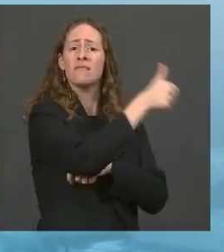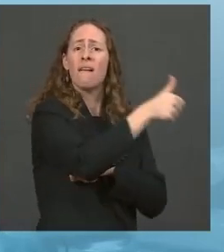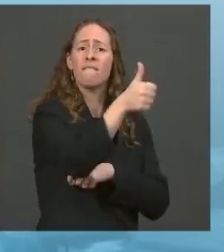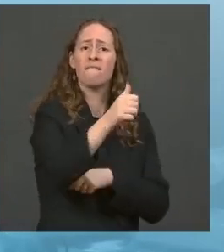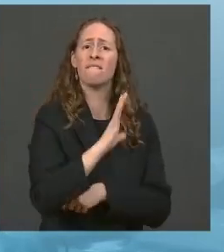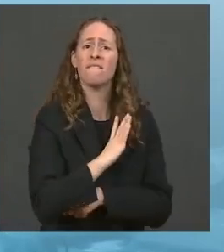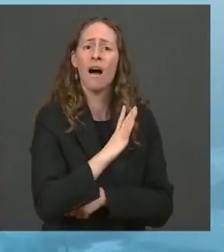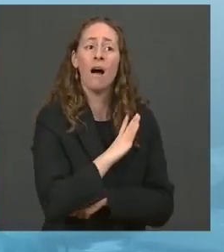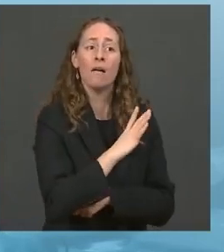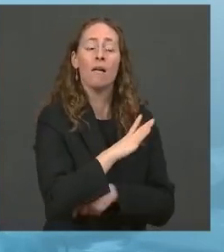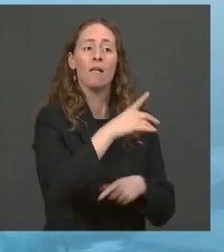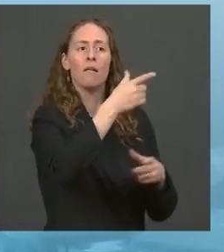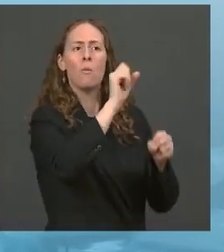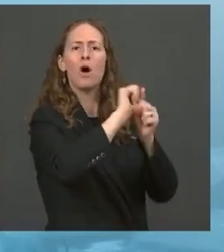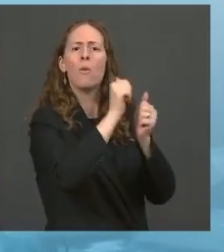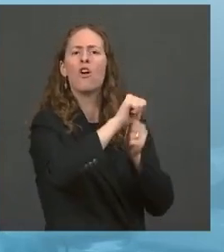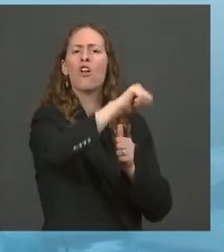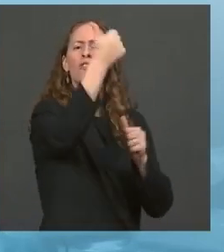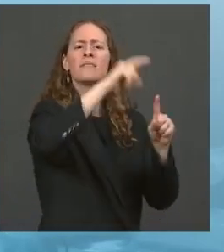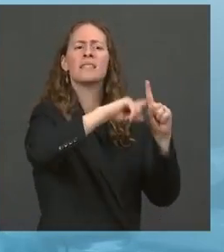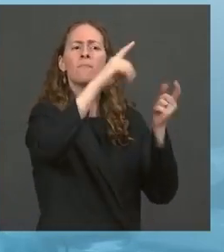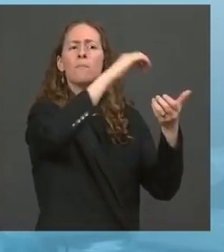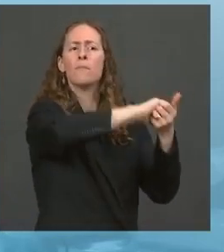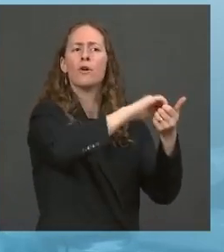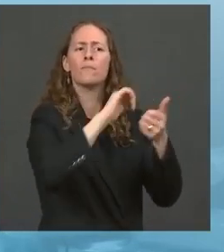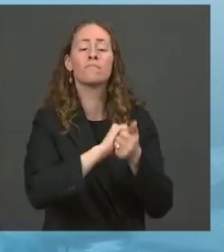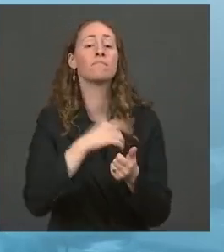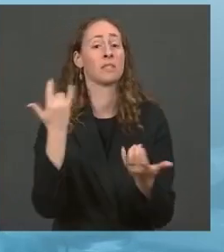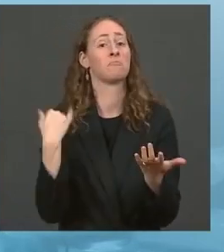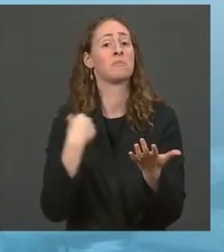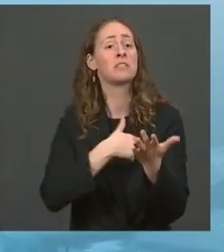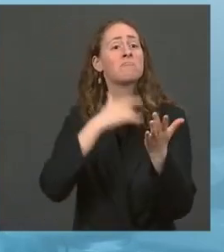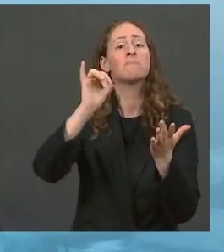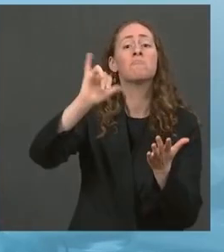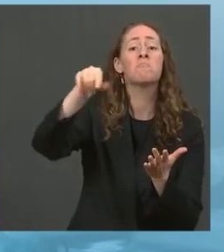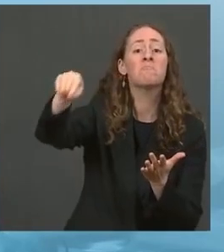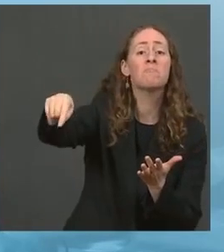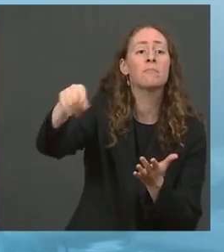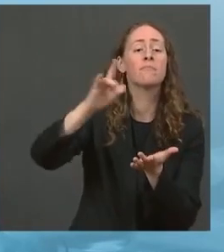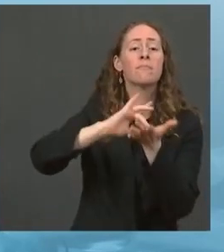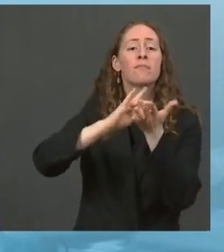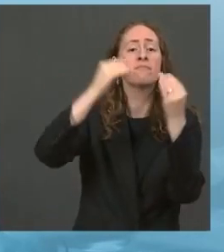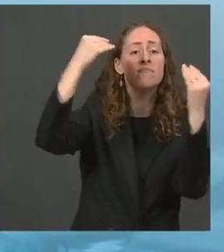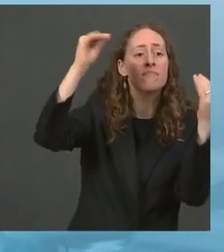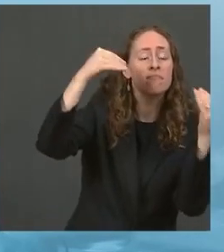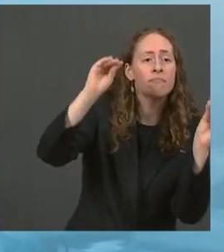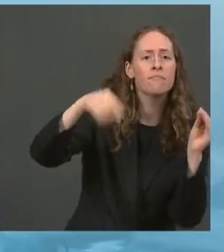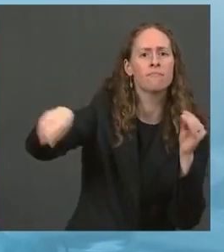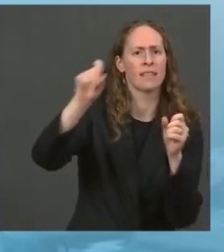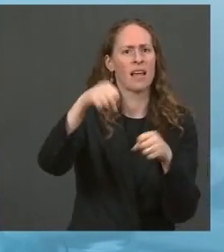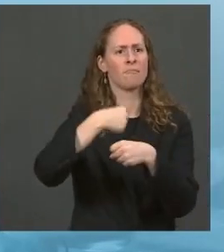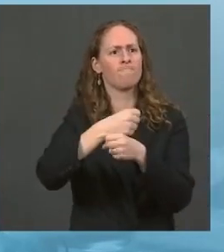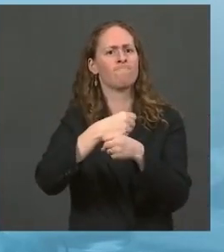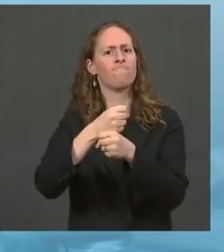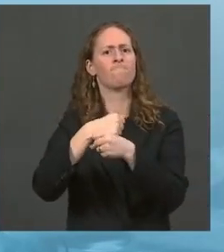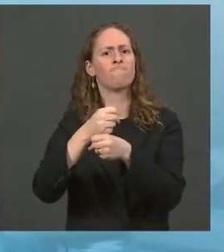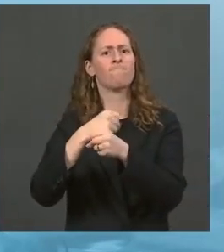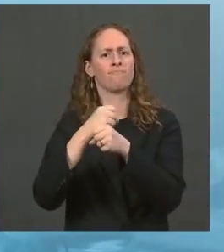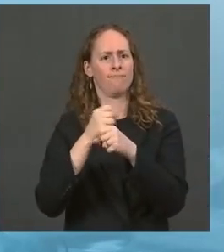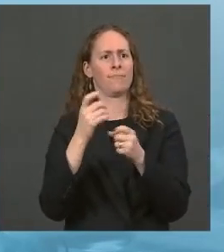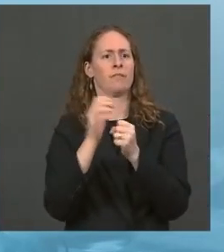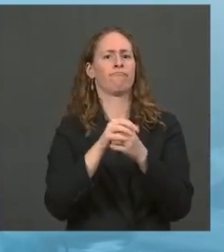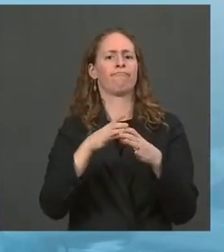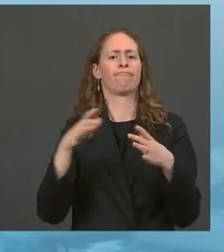nations, pharmaceutical companies and other manufacturers to increase their own capacity and capability to produce and